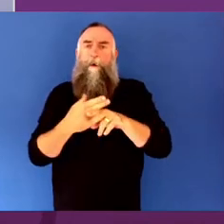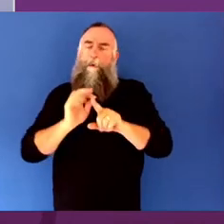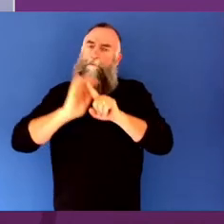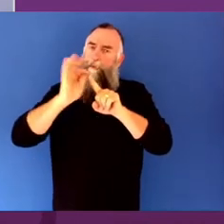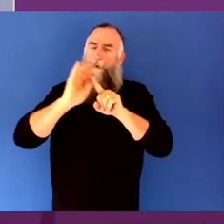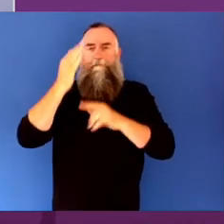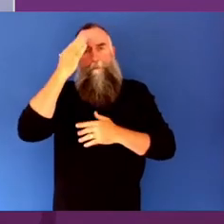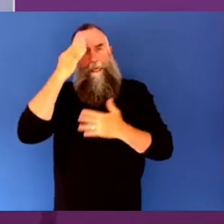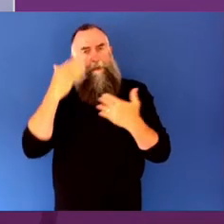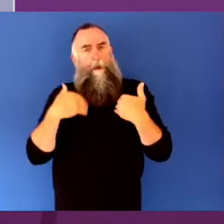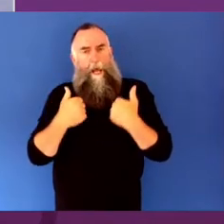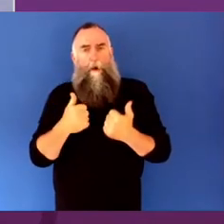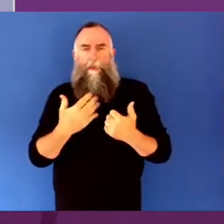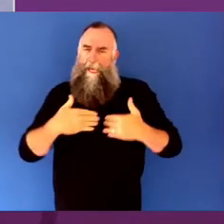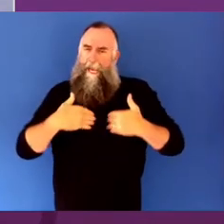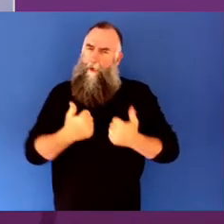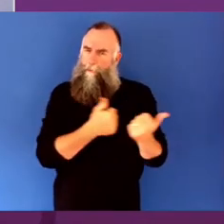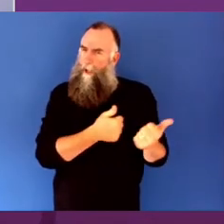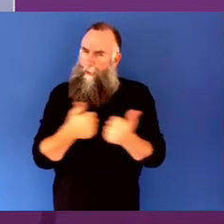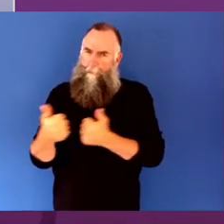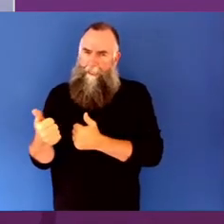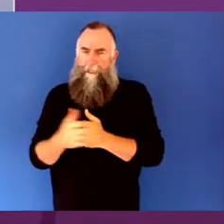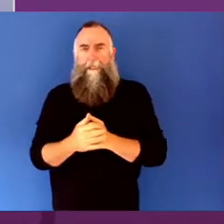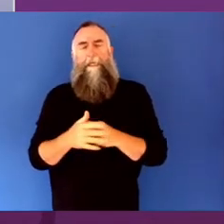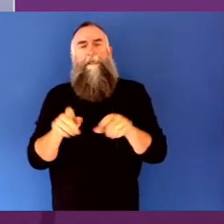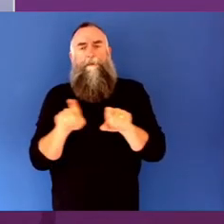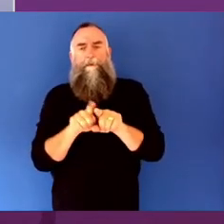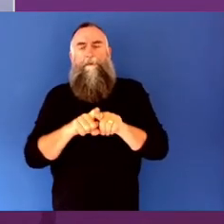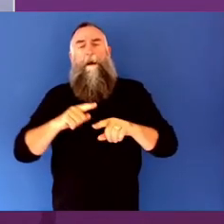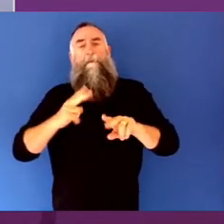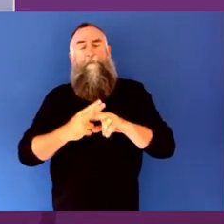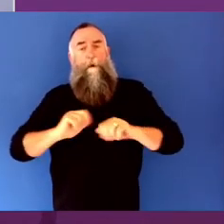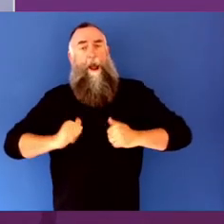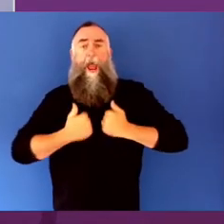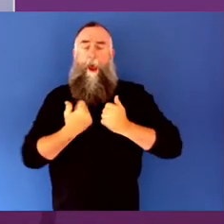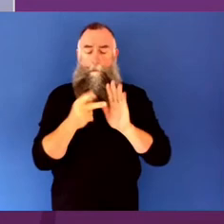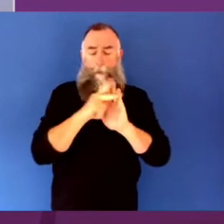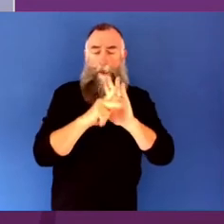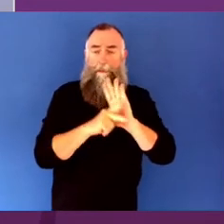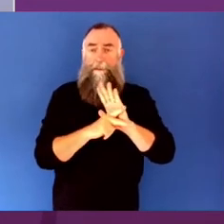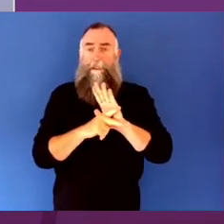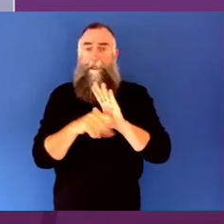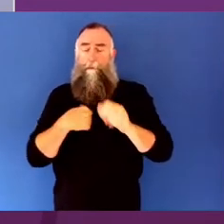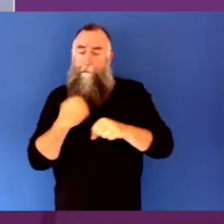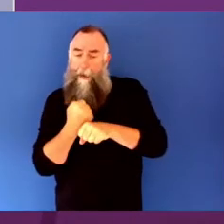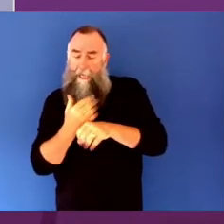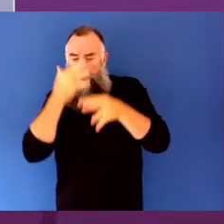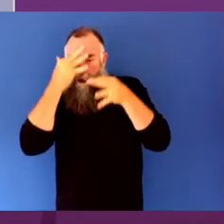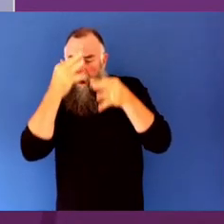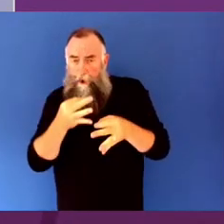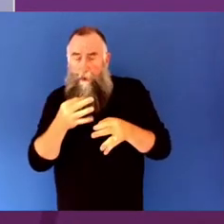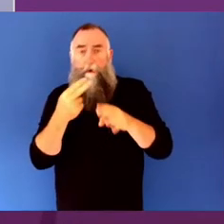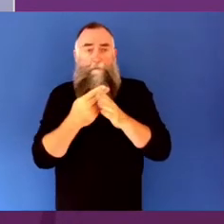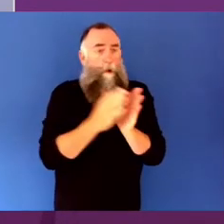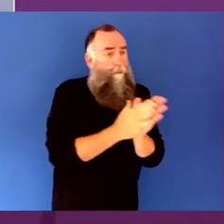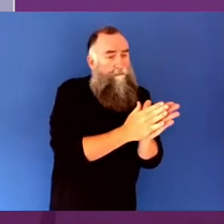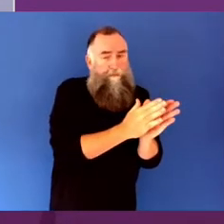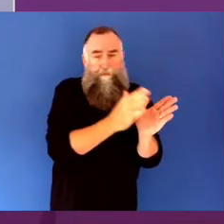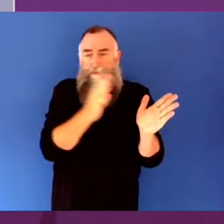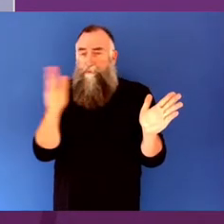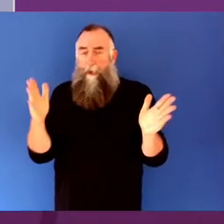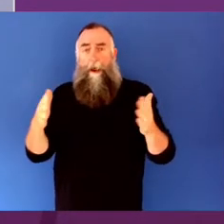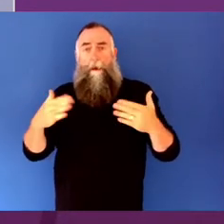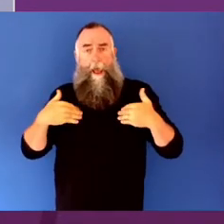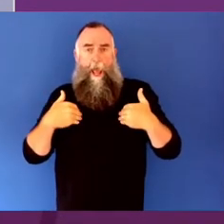embed the arts within other aspects of policy decision-making in the broader mental health system. As Australia